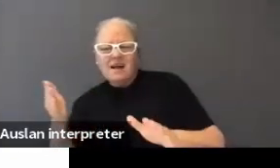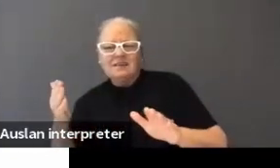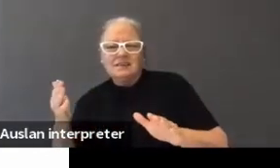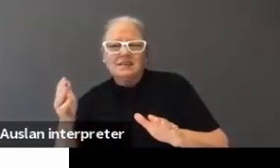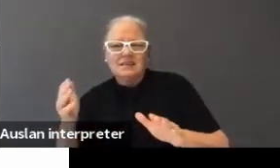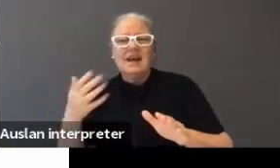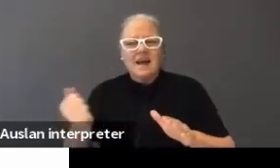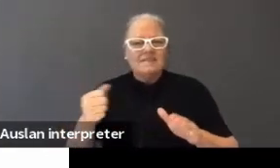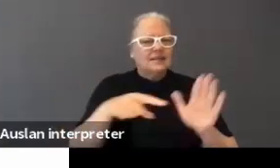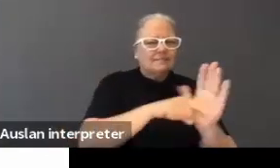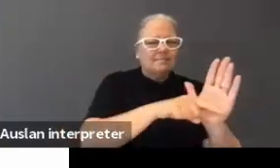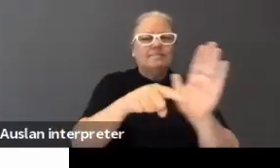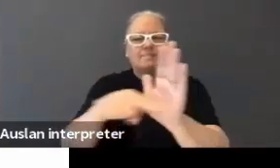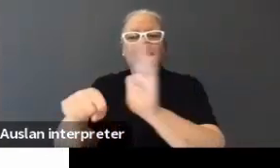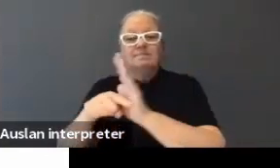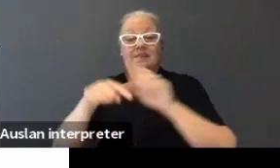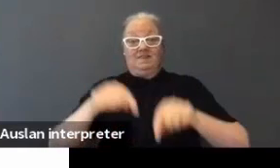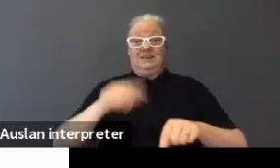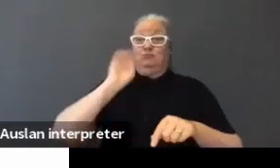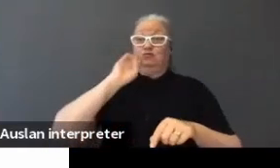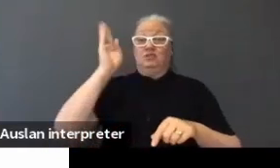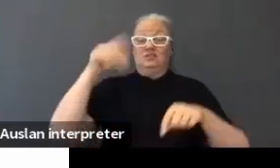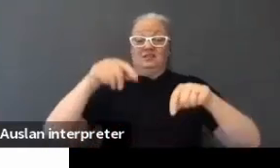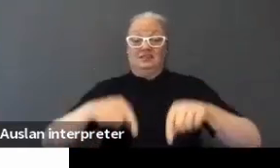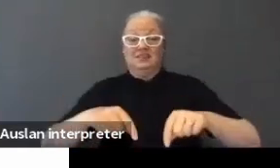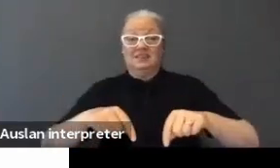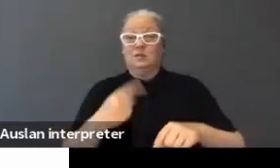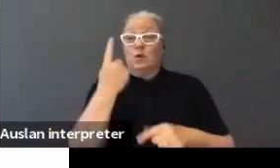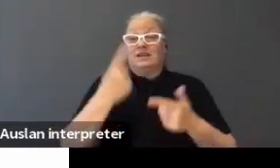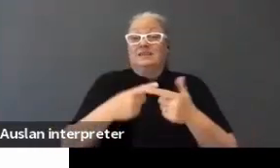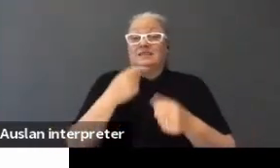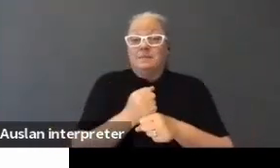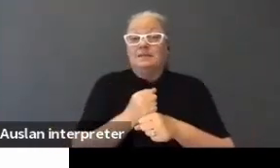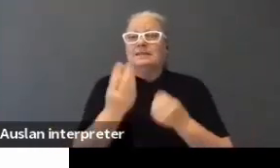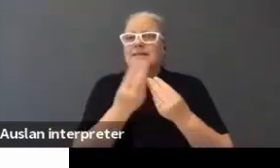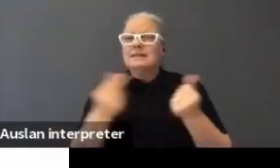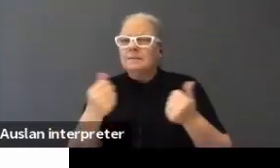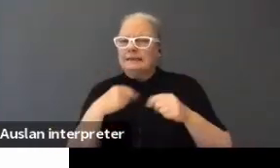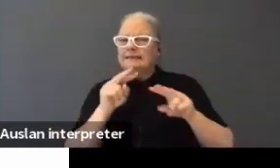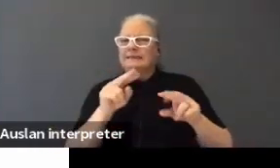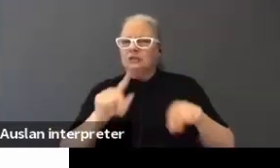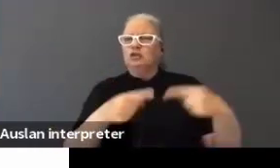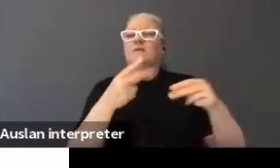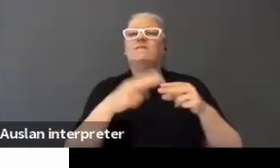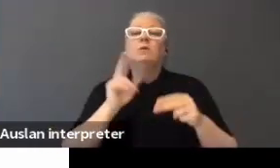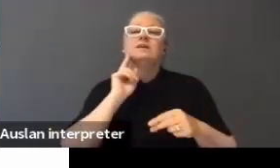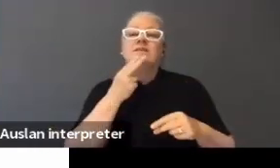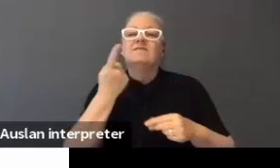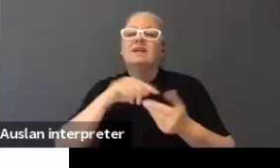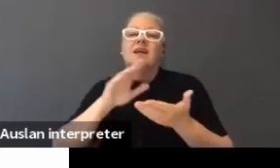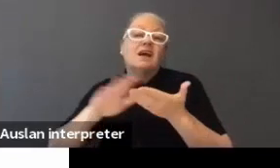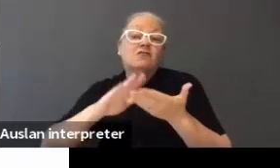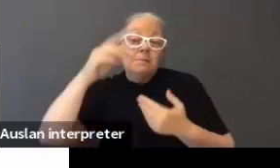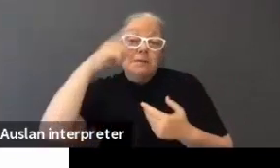sorts of things. So this presentation itself was a prime example of some of the challenges that deaf and hard of hearing people are